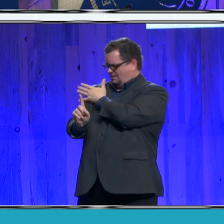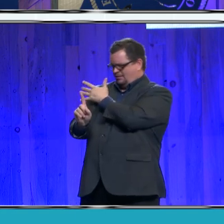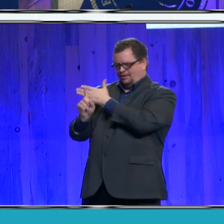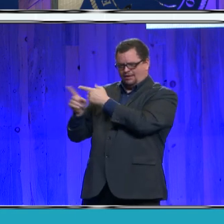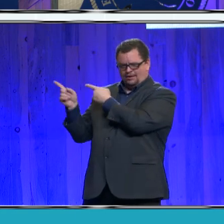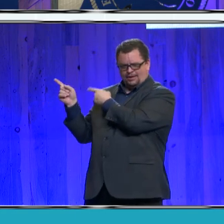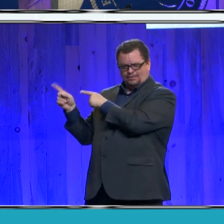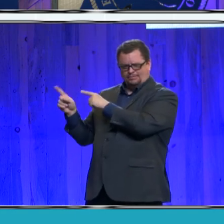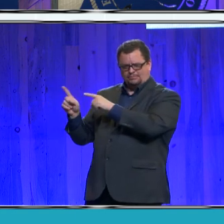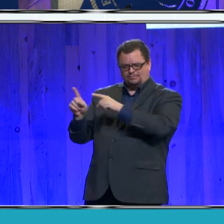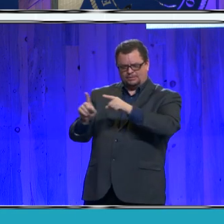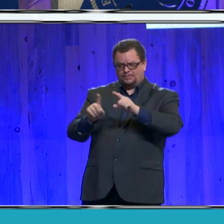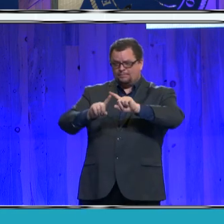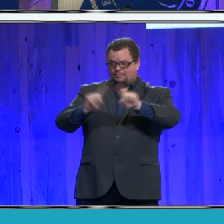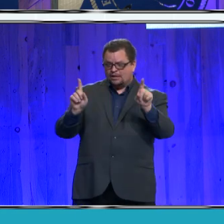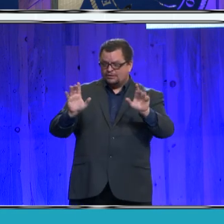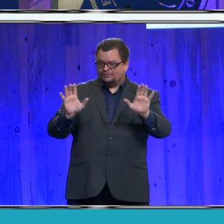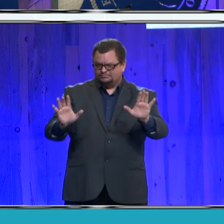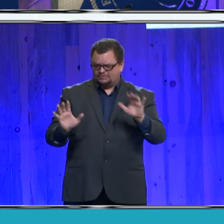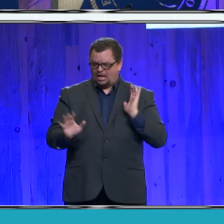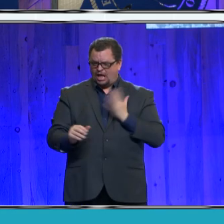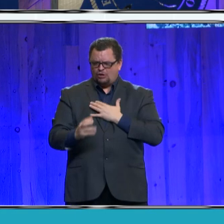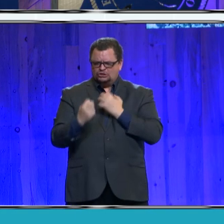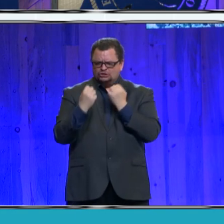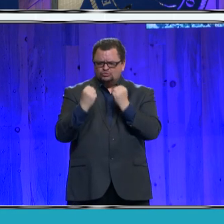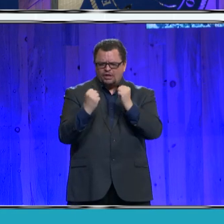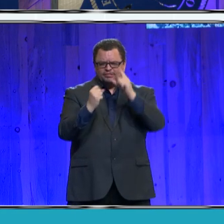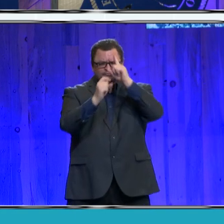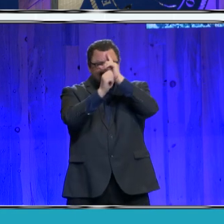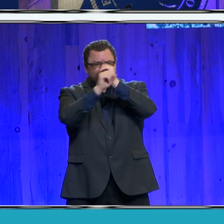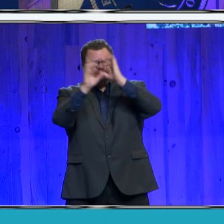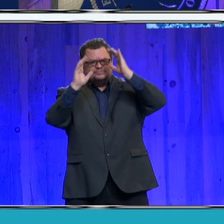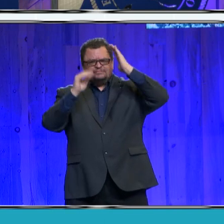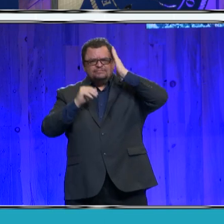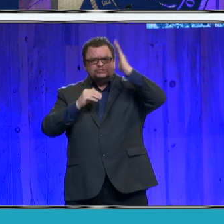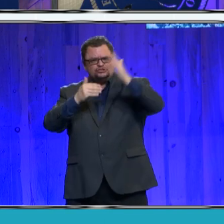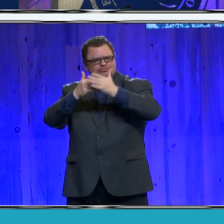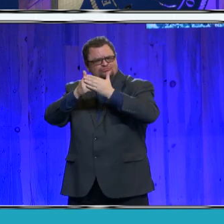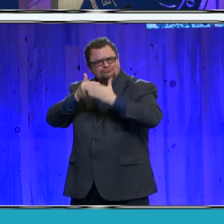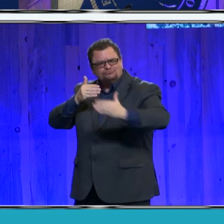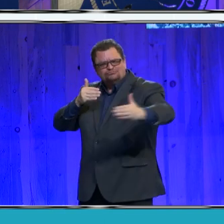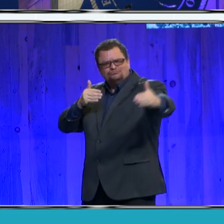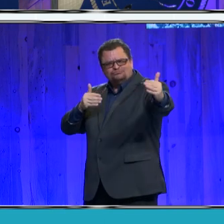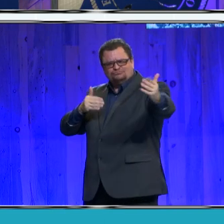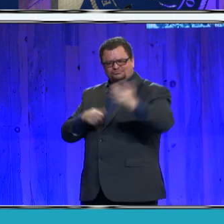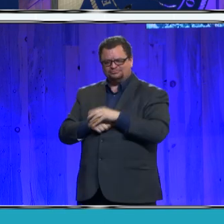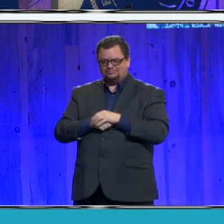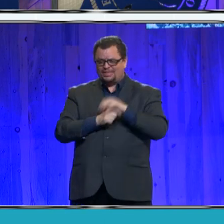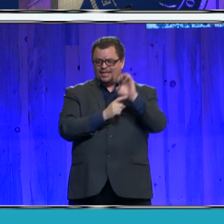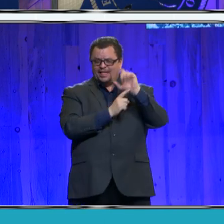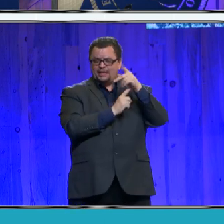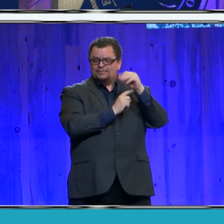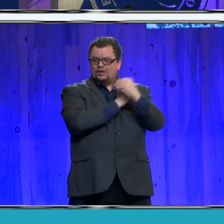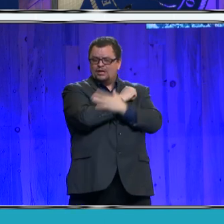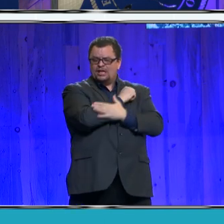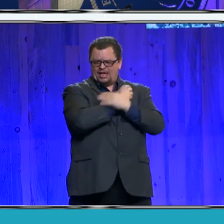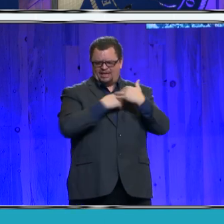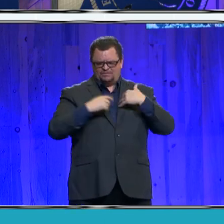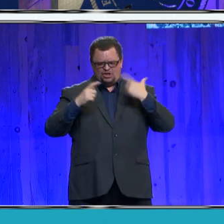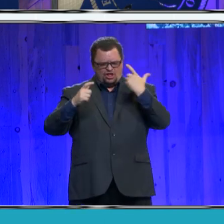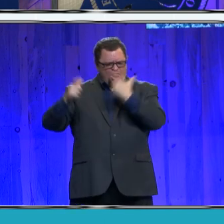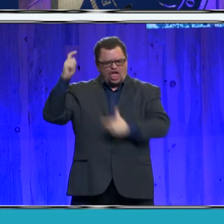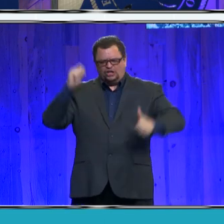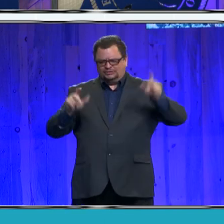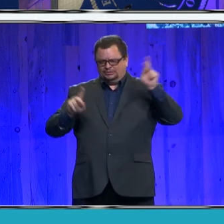and vision for the future. El Paso County now has the largest population in Colorado at